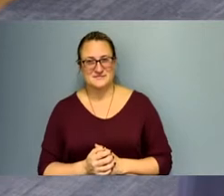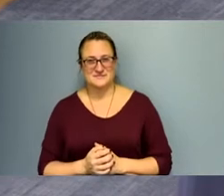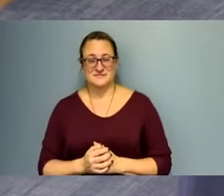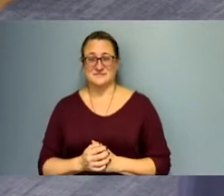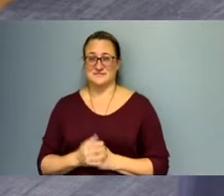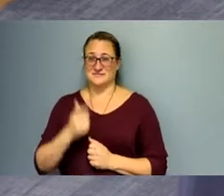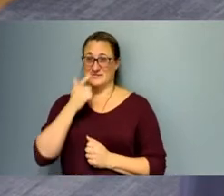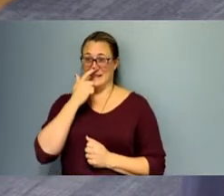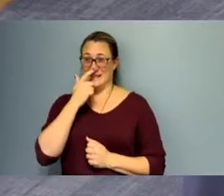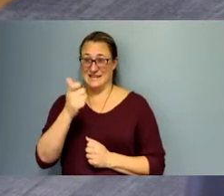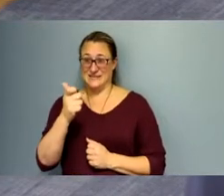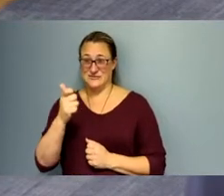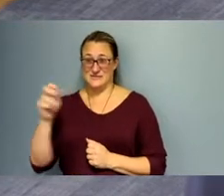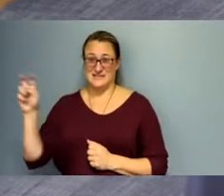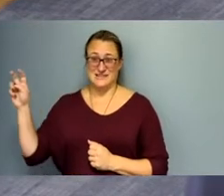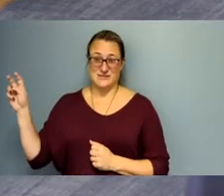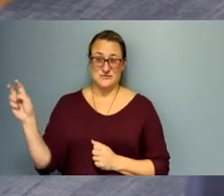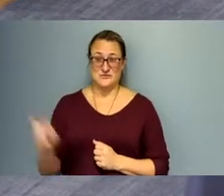trip up here.